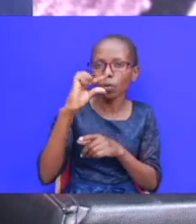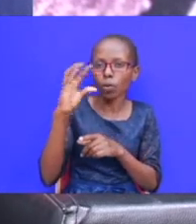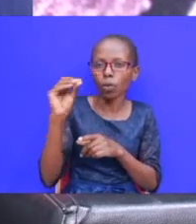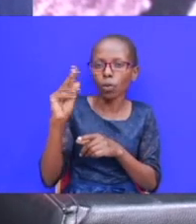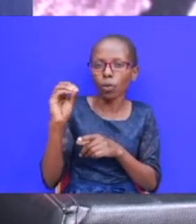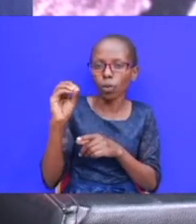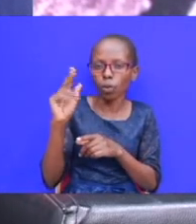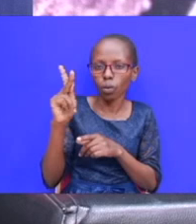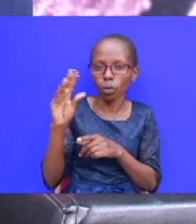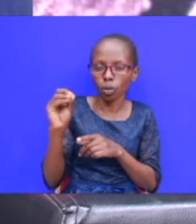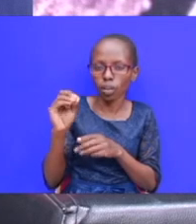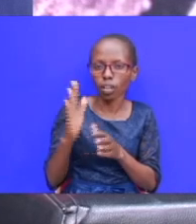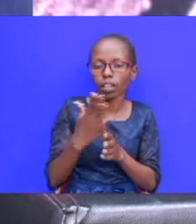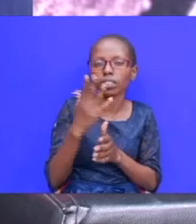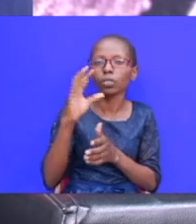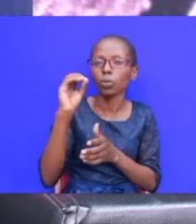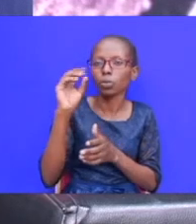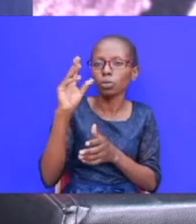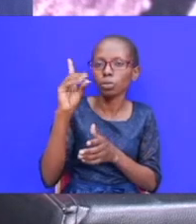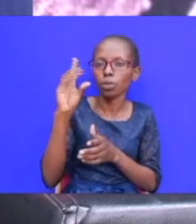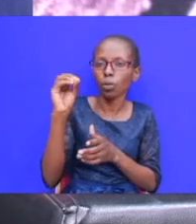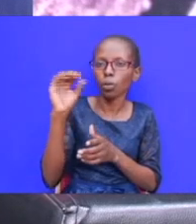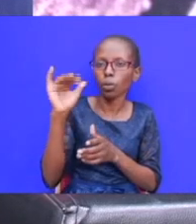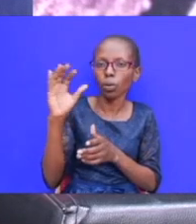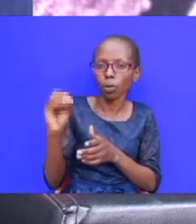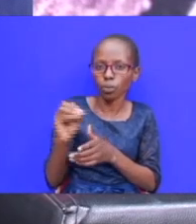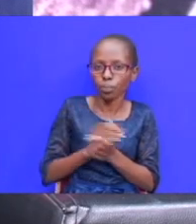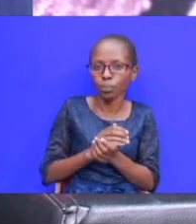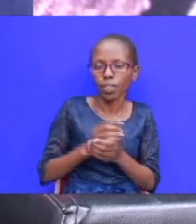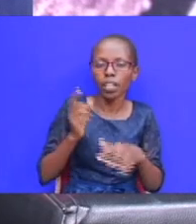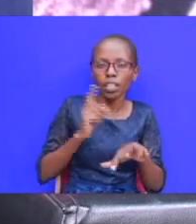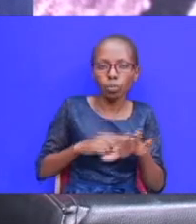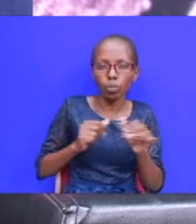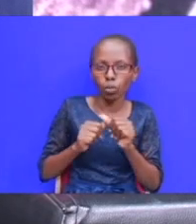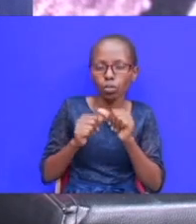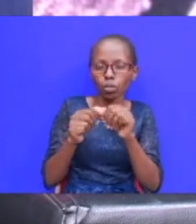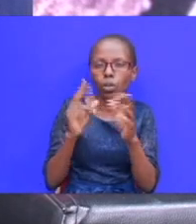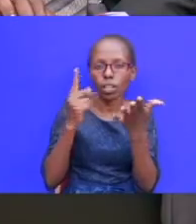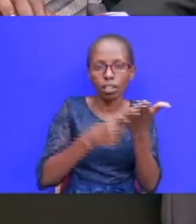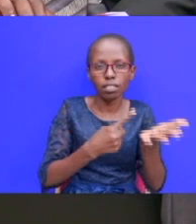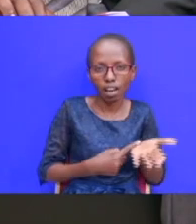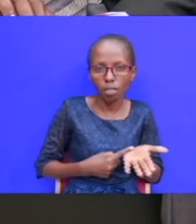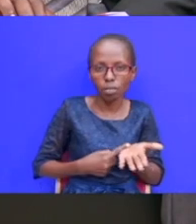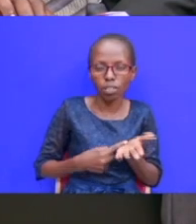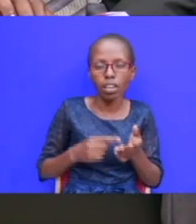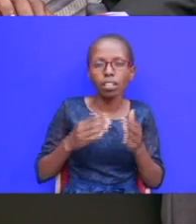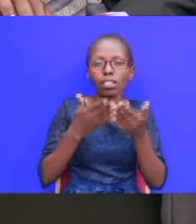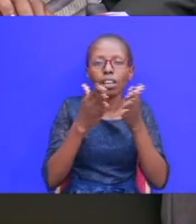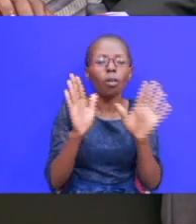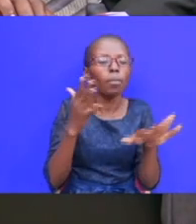as we continue with this this this uh discussion um and we said uh there's also opened deception